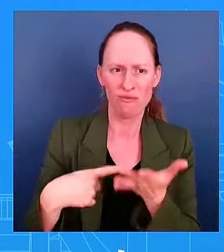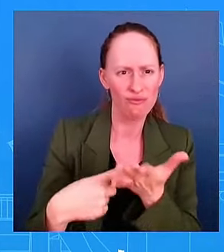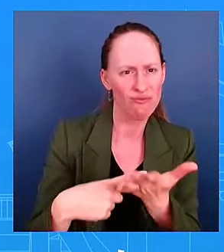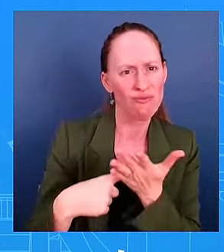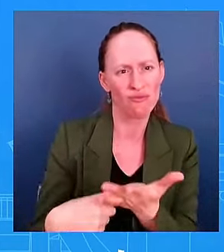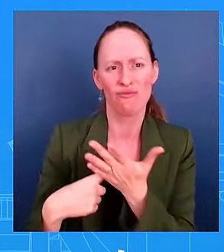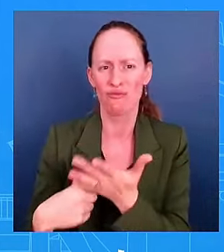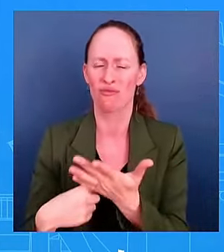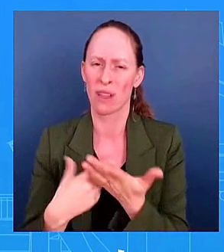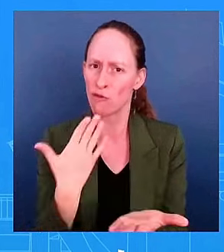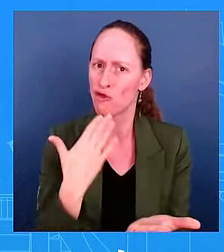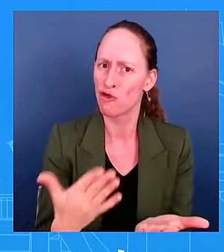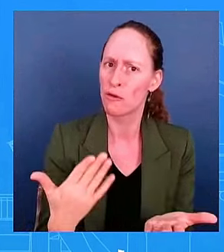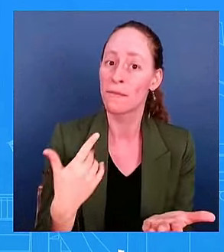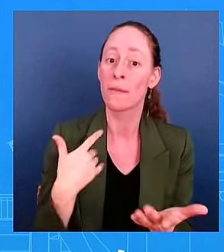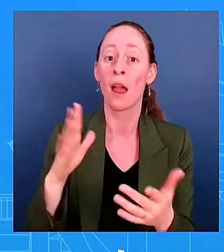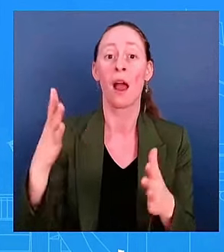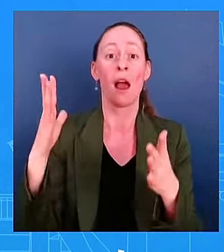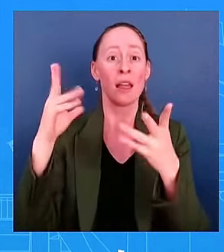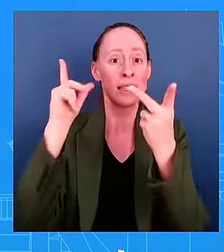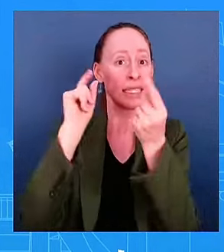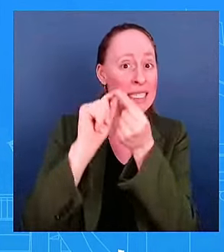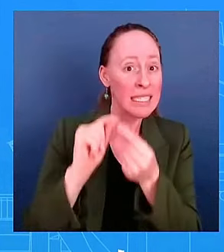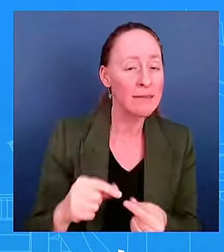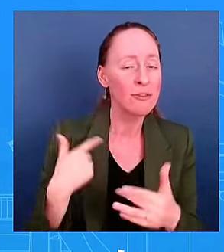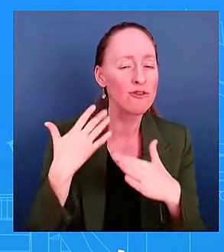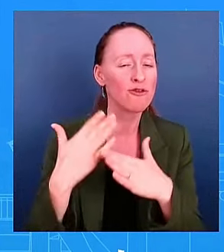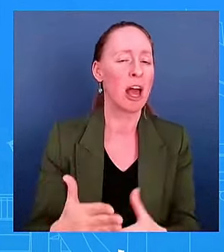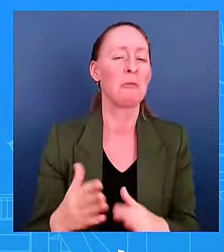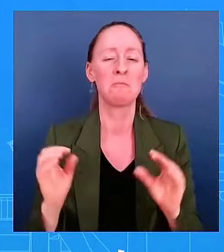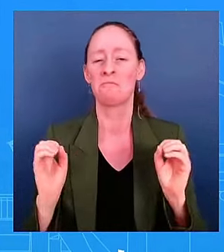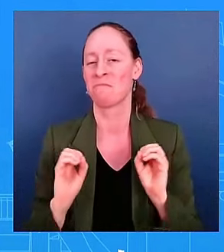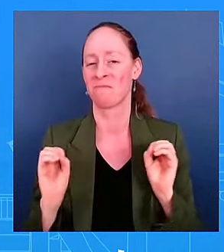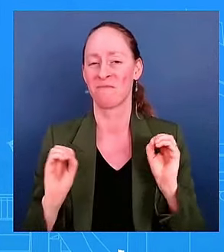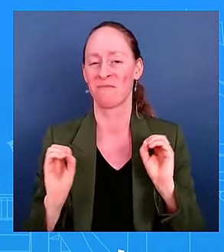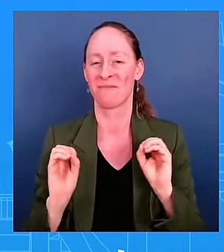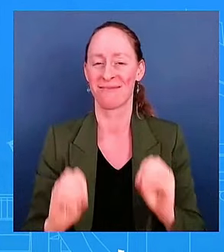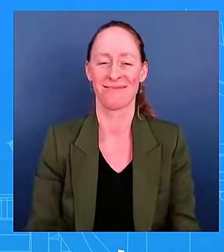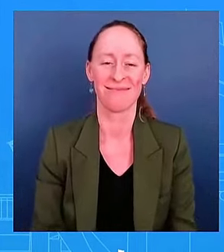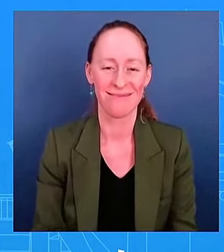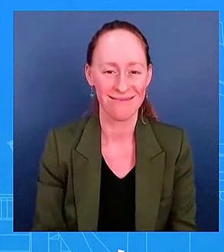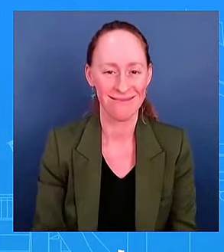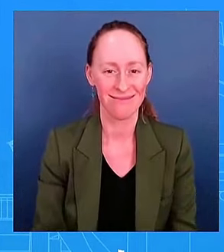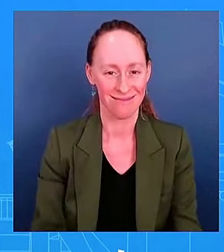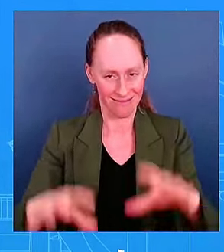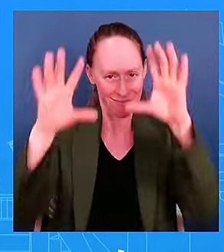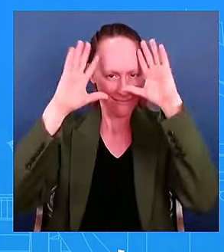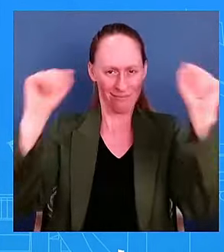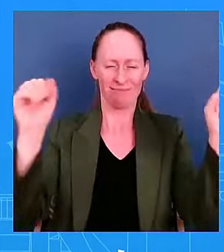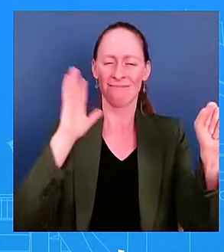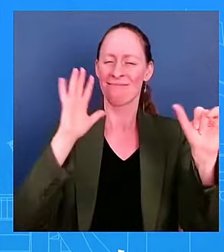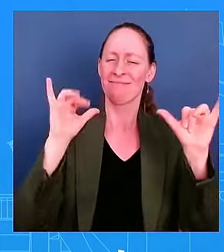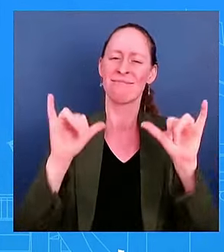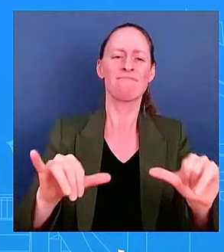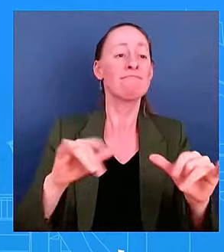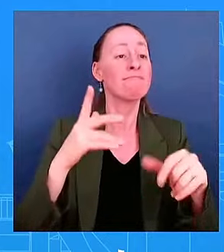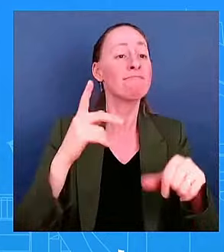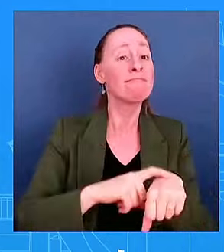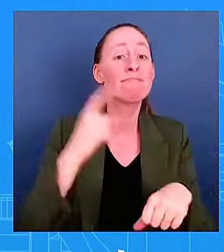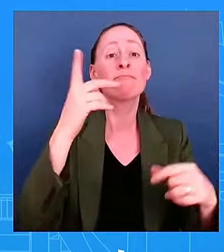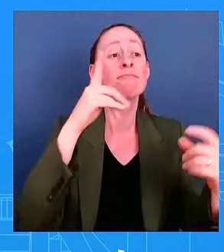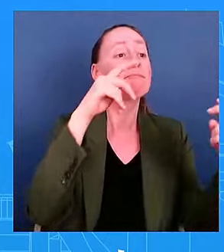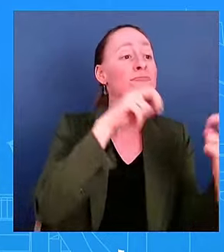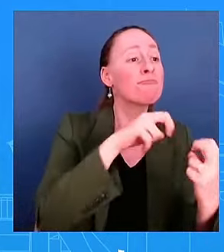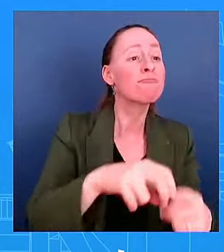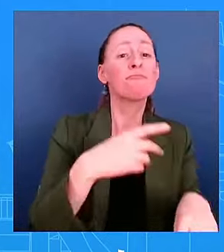details, but the president's going to, you know, continue to have those direct conversations with with leaders, with